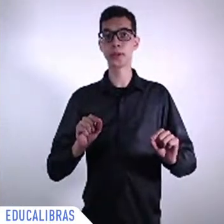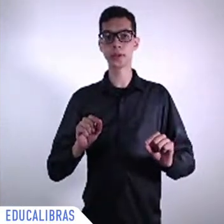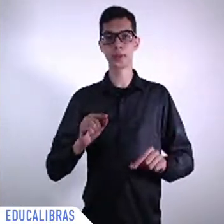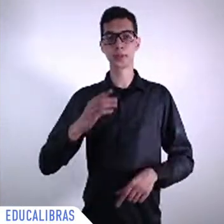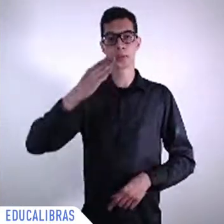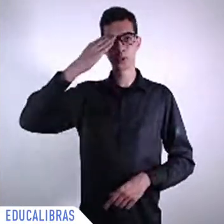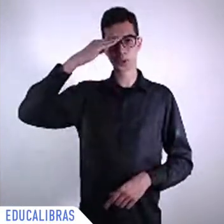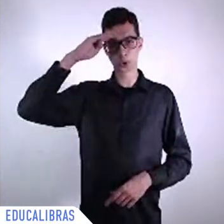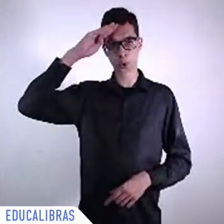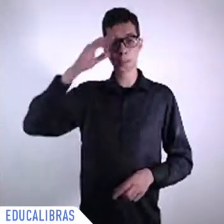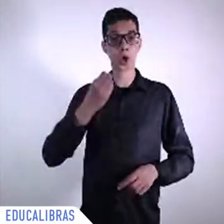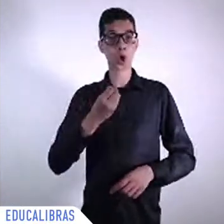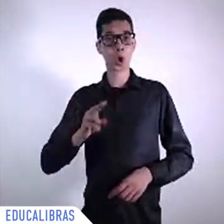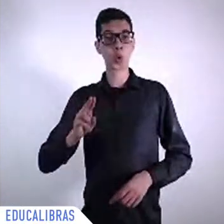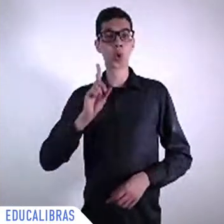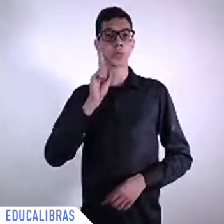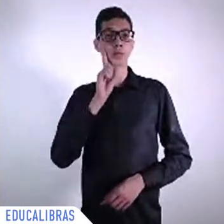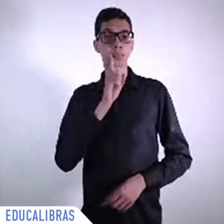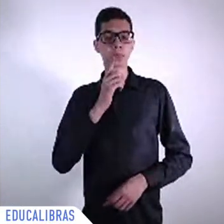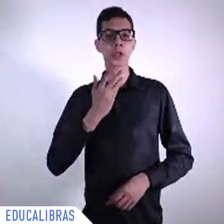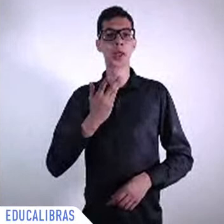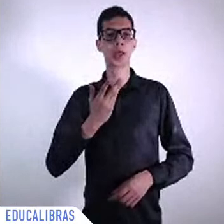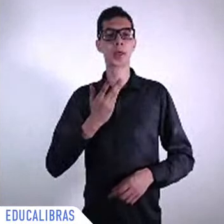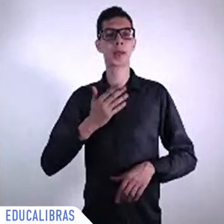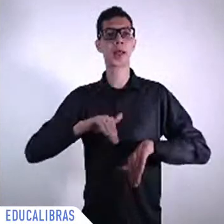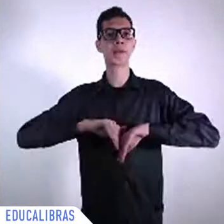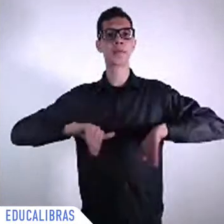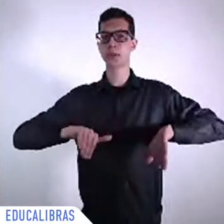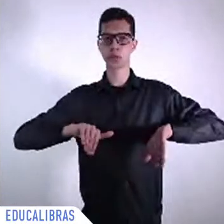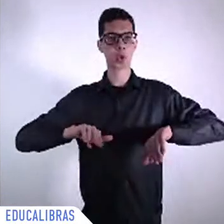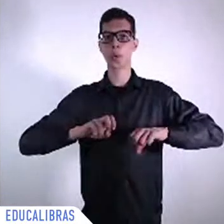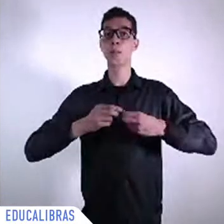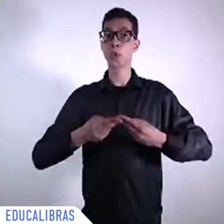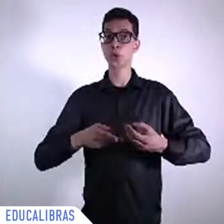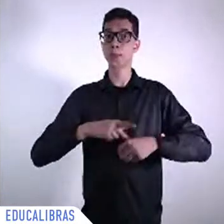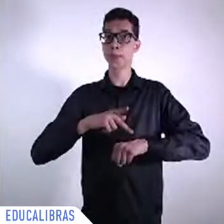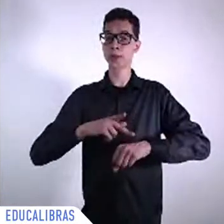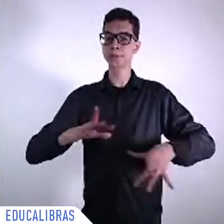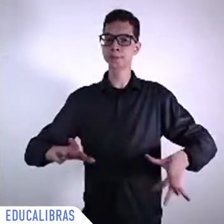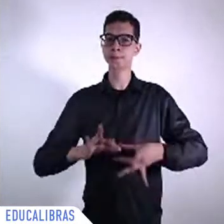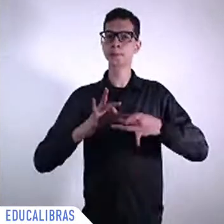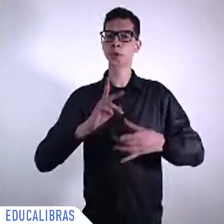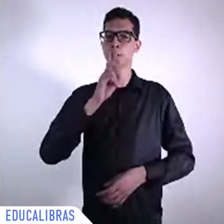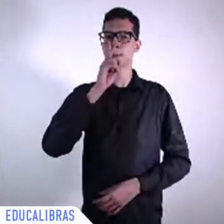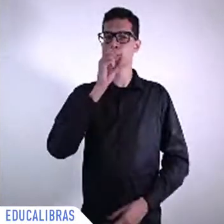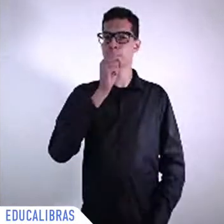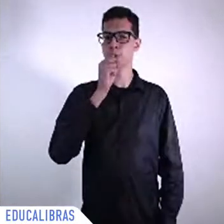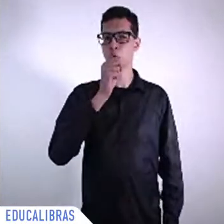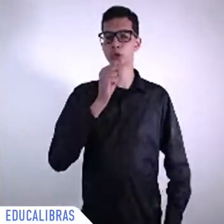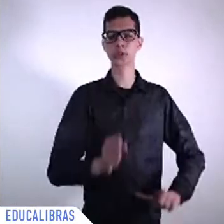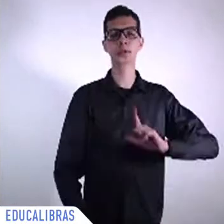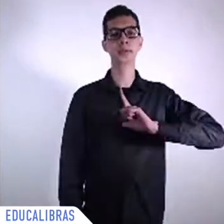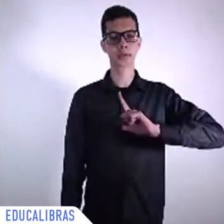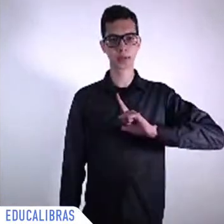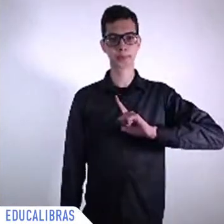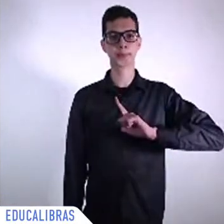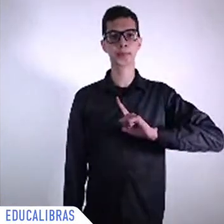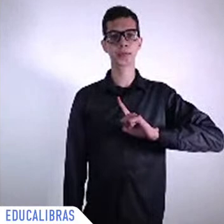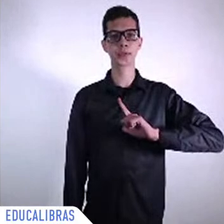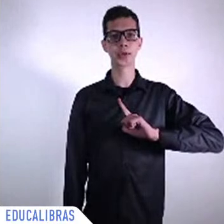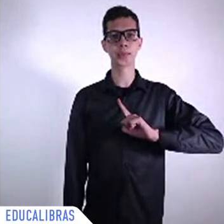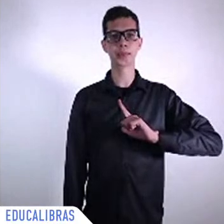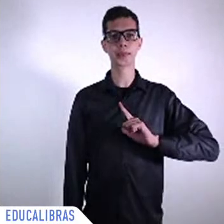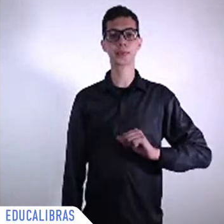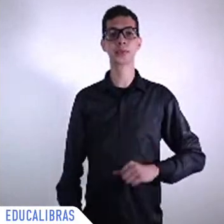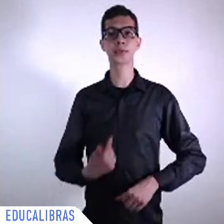finish with one thought when Trump was elected I was interviewed by a Brazilian magazine Carta